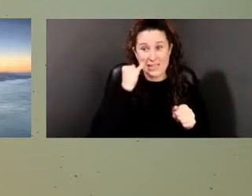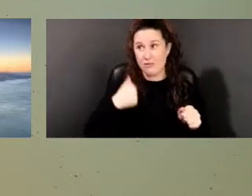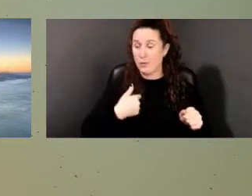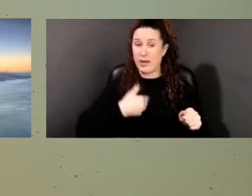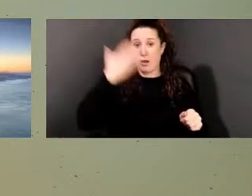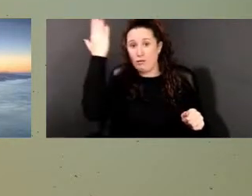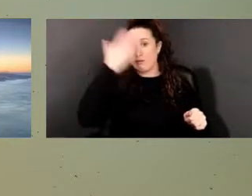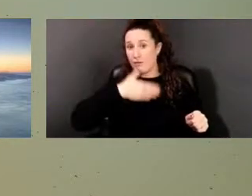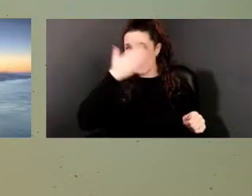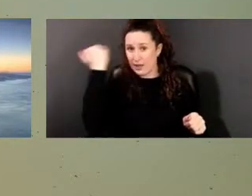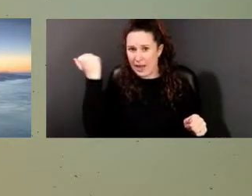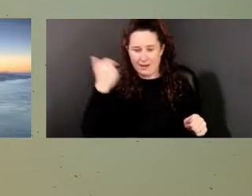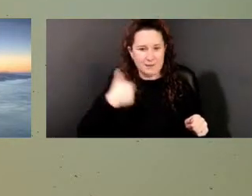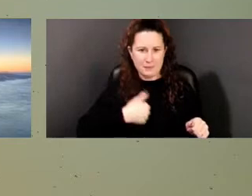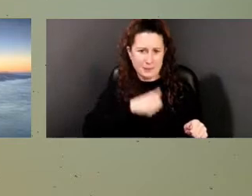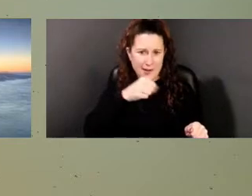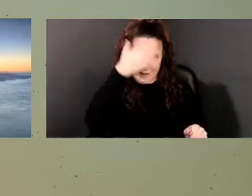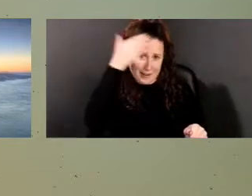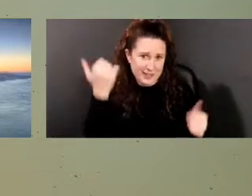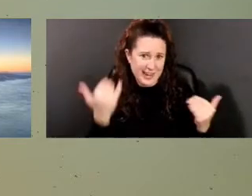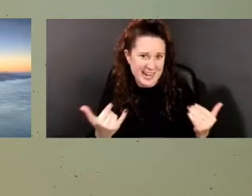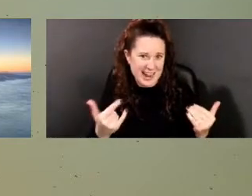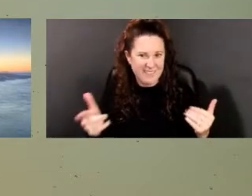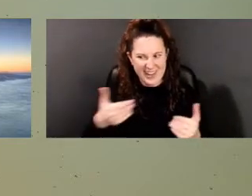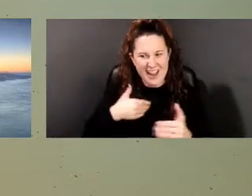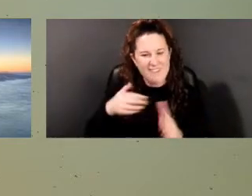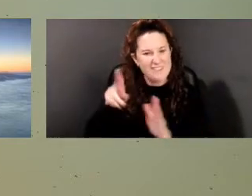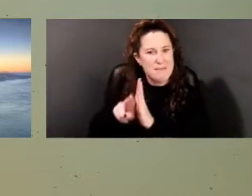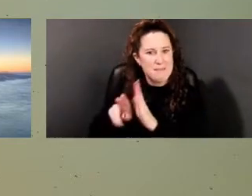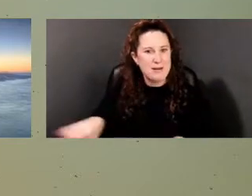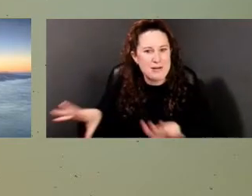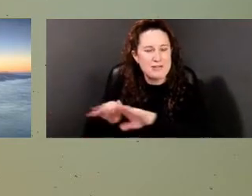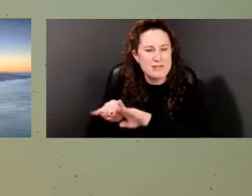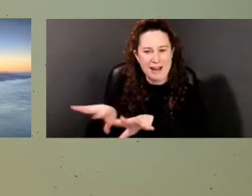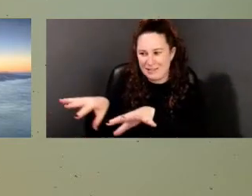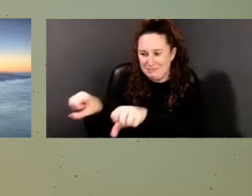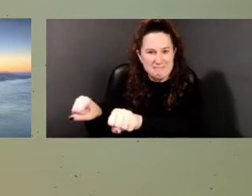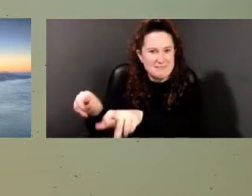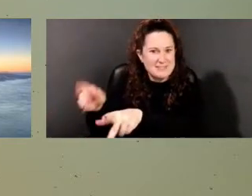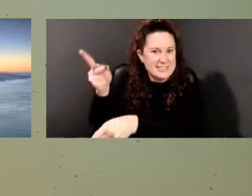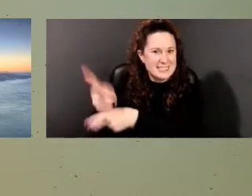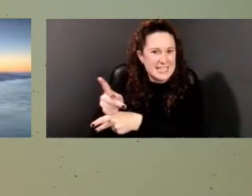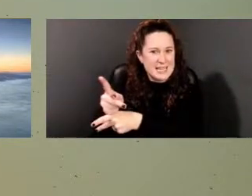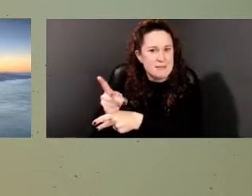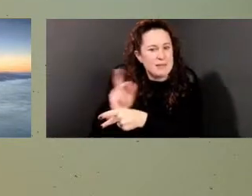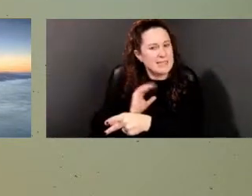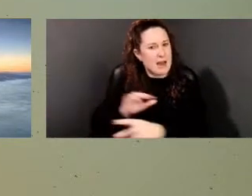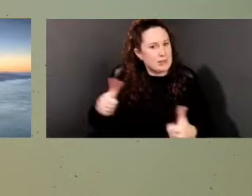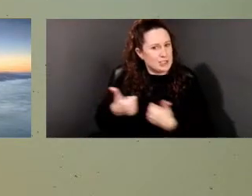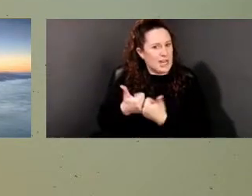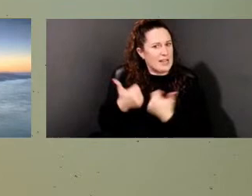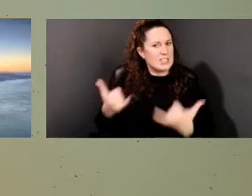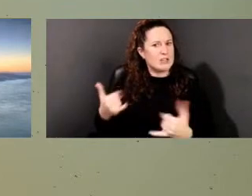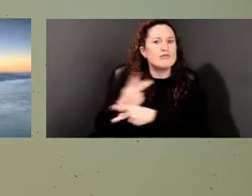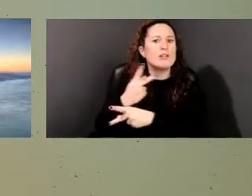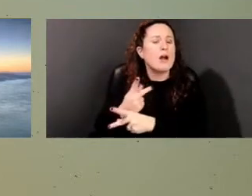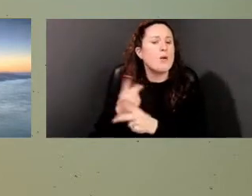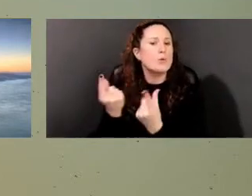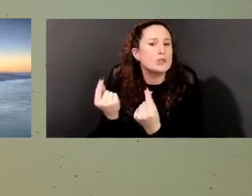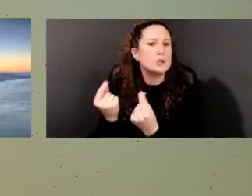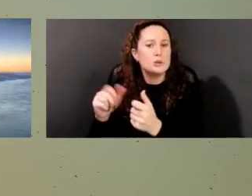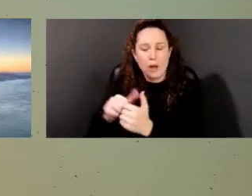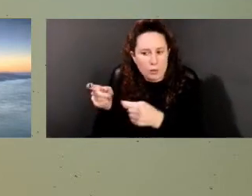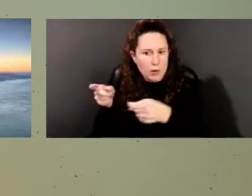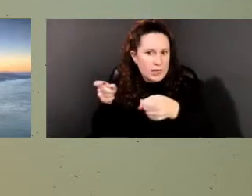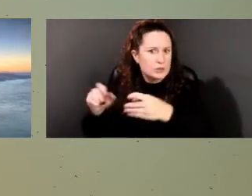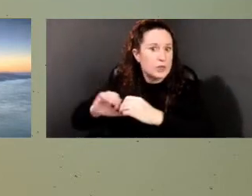have this burial ground. And it's our challenge to figure out, uh, how to handle it, what to do with it, how to share